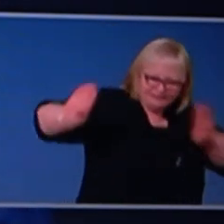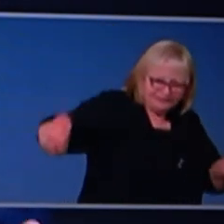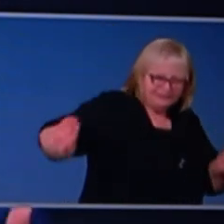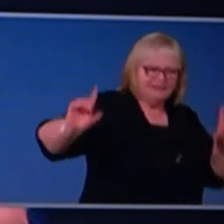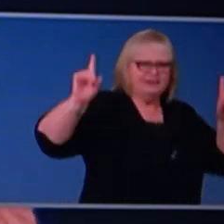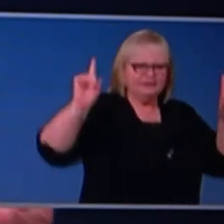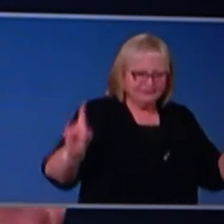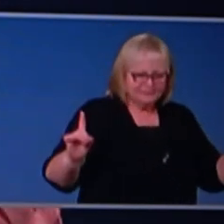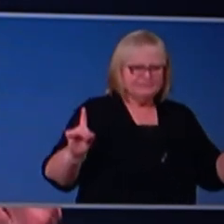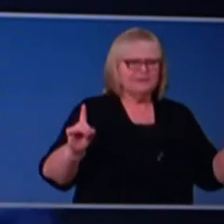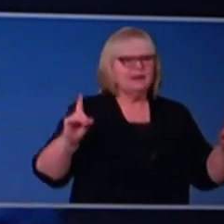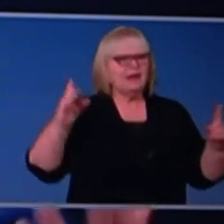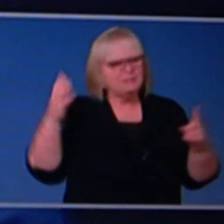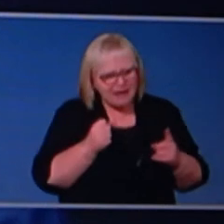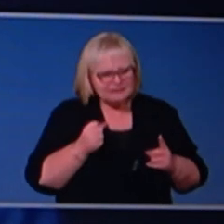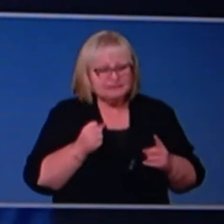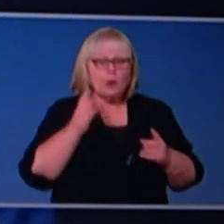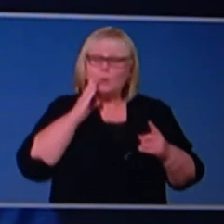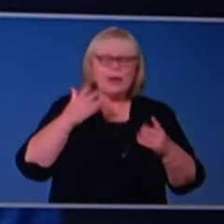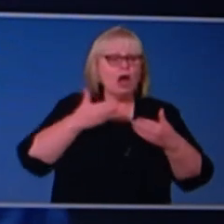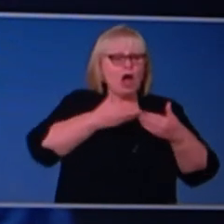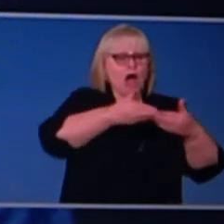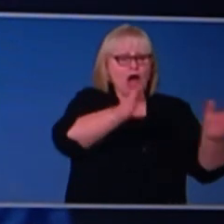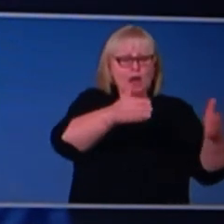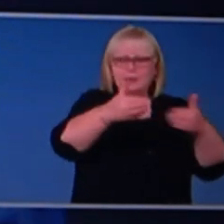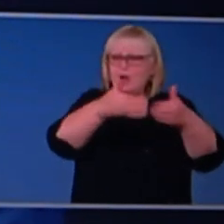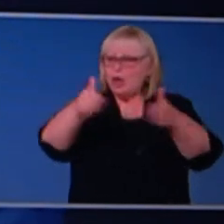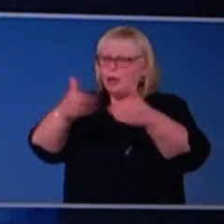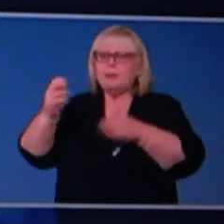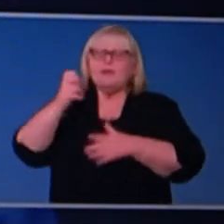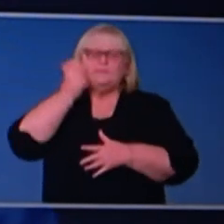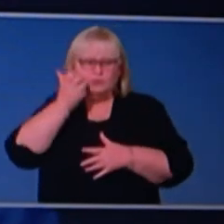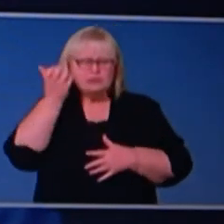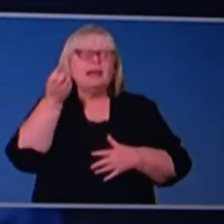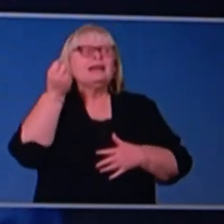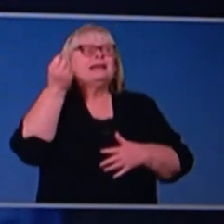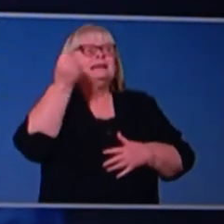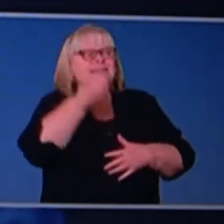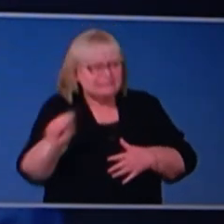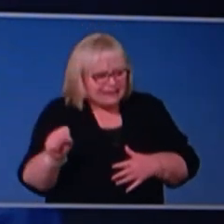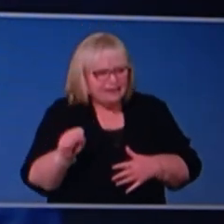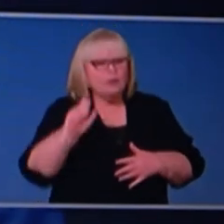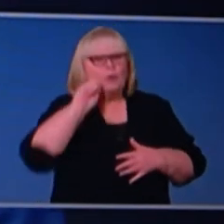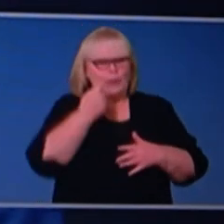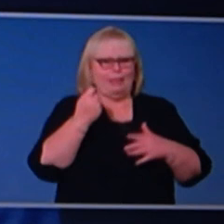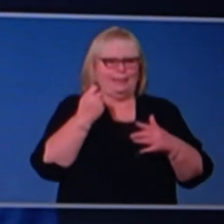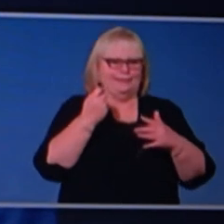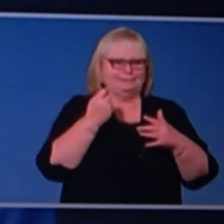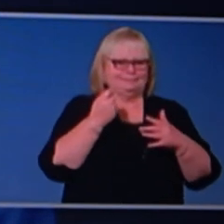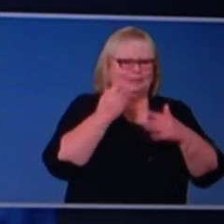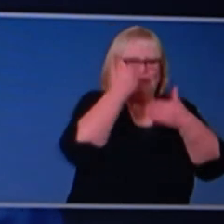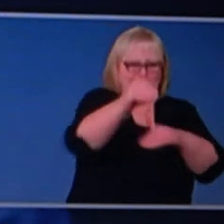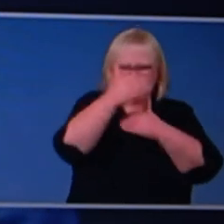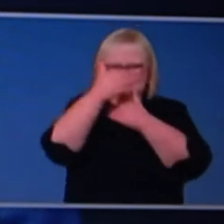And even when we do open up some things in the future, there will clearly be significant limits. There'll be limits on